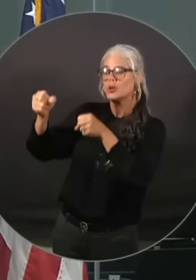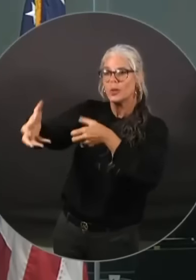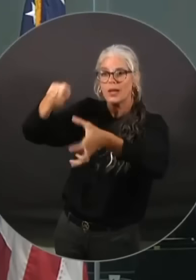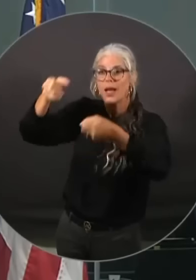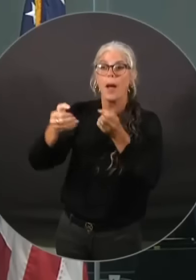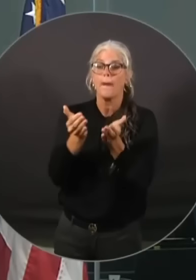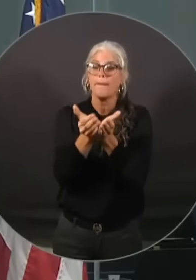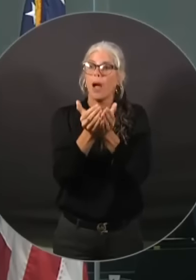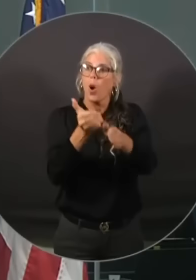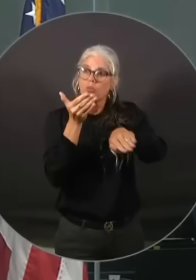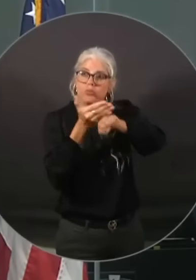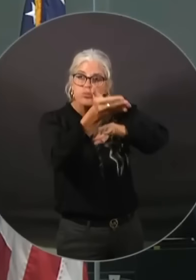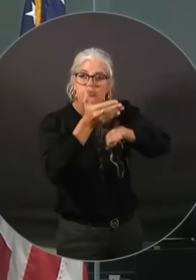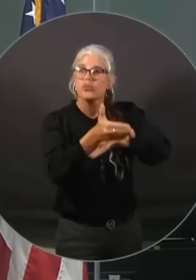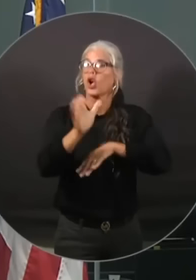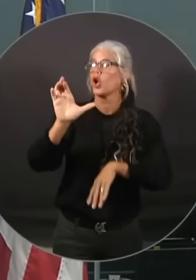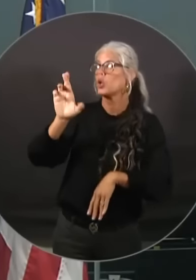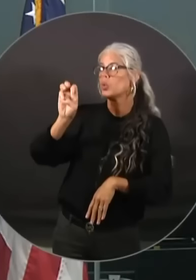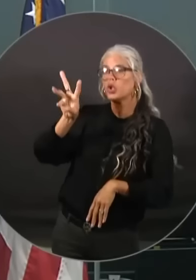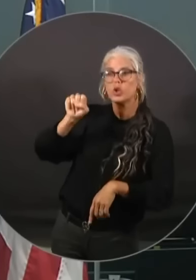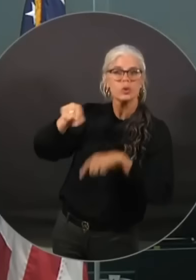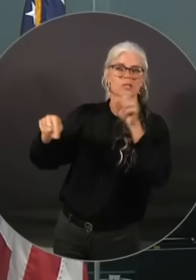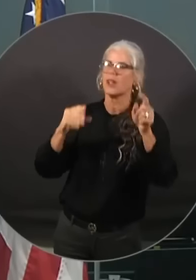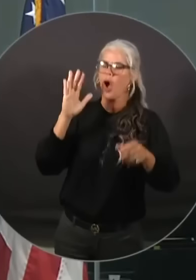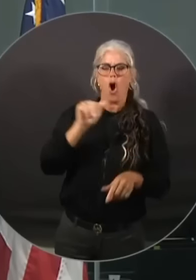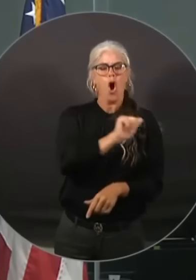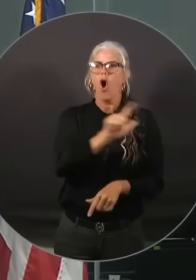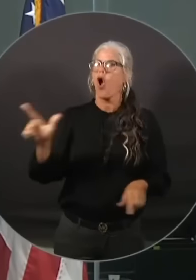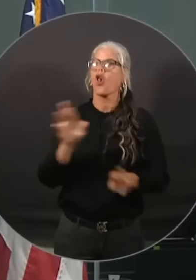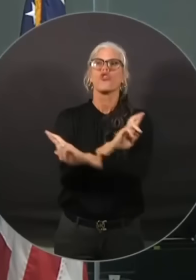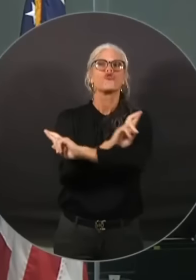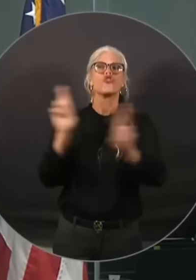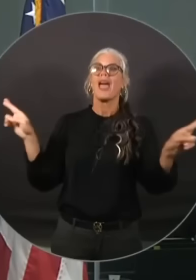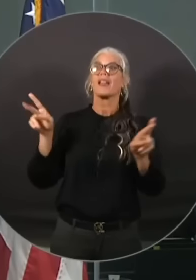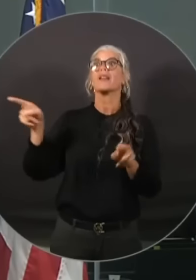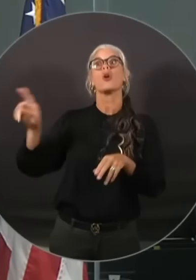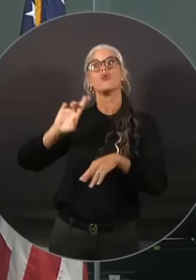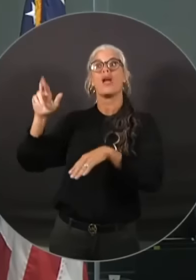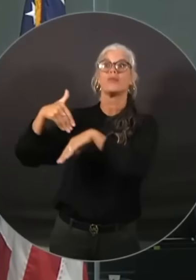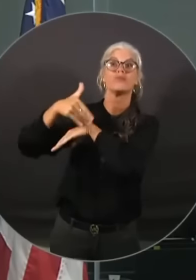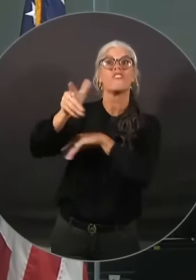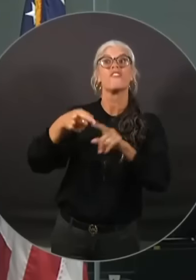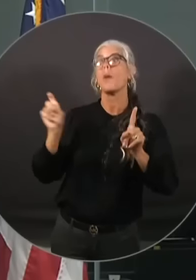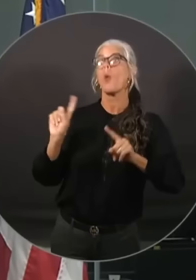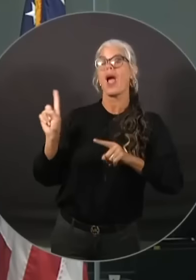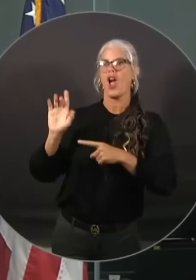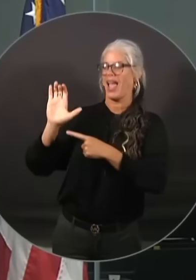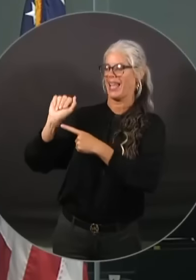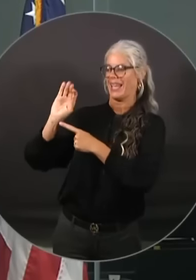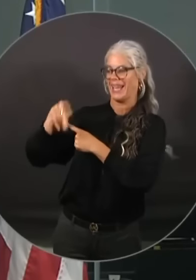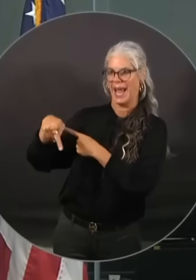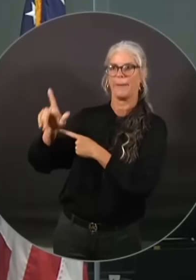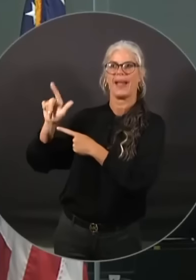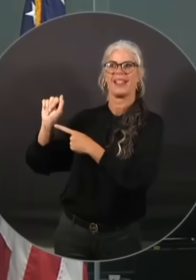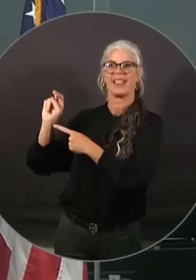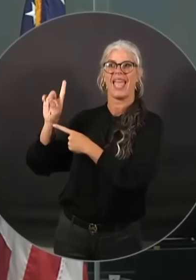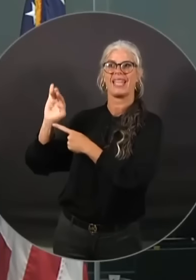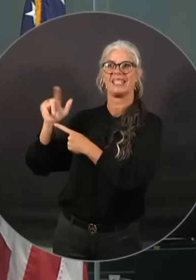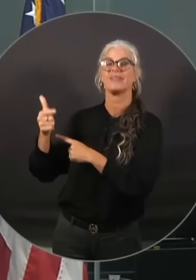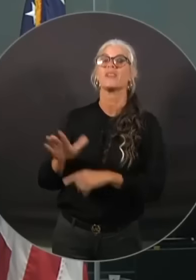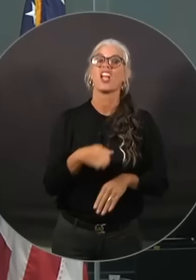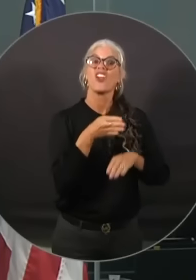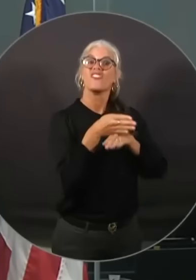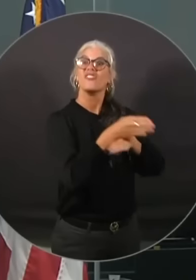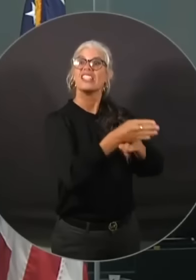ready to be deployed from Camp Blanding as needed. Florida Fish and Wildlife, as the flooding happens,